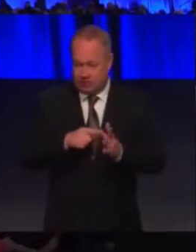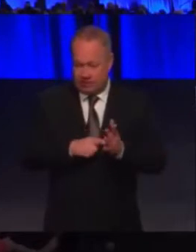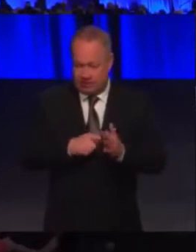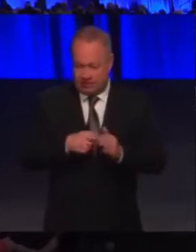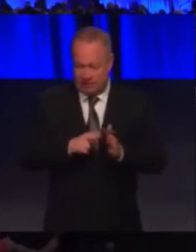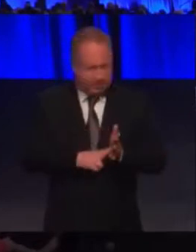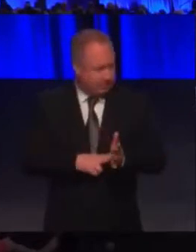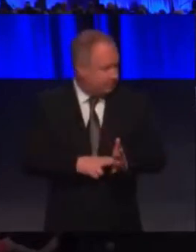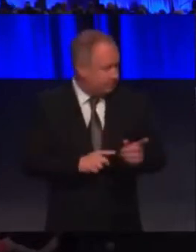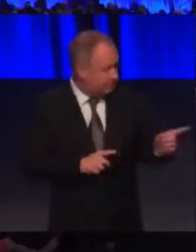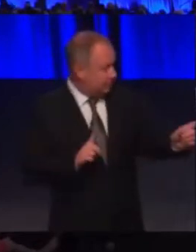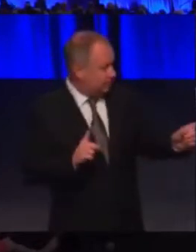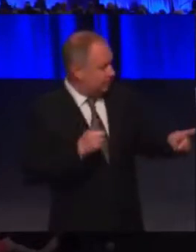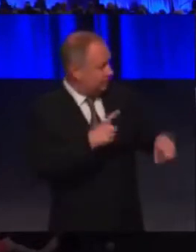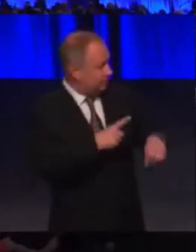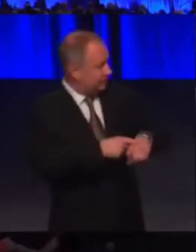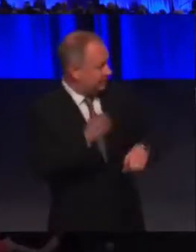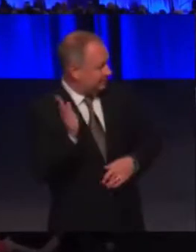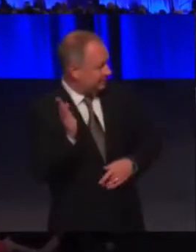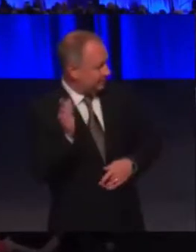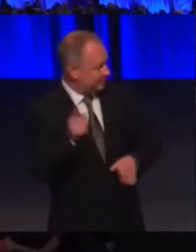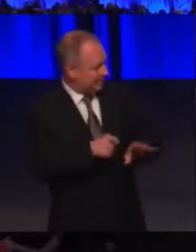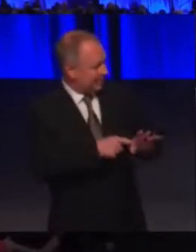who's also a first-time speaker at conference.